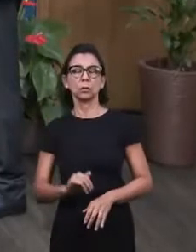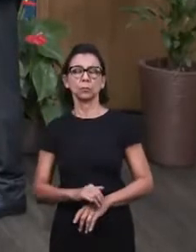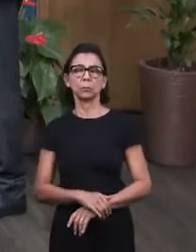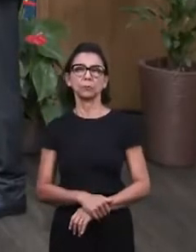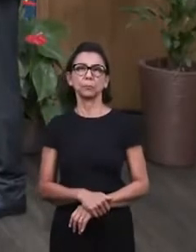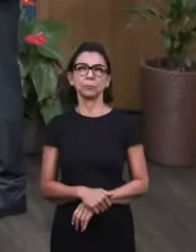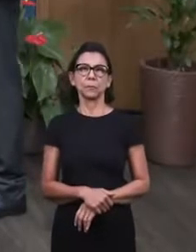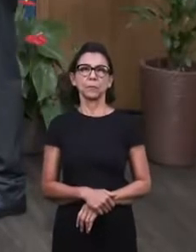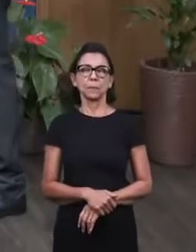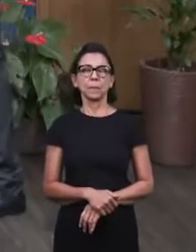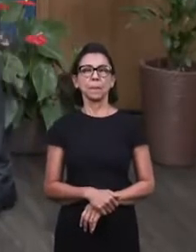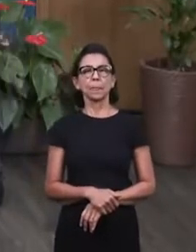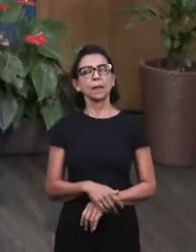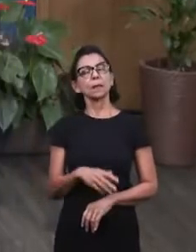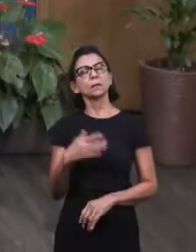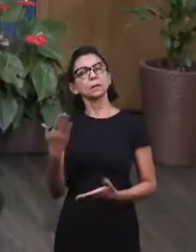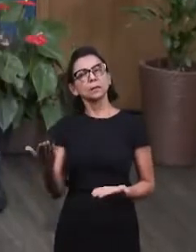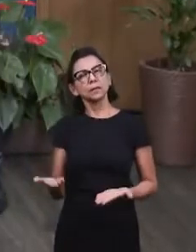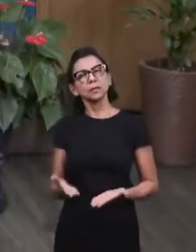region a little bit.